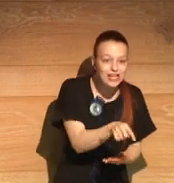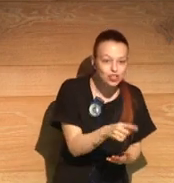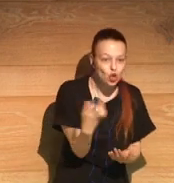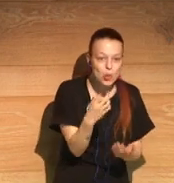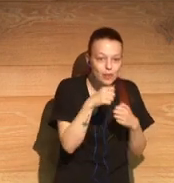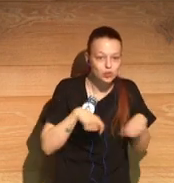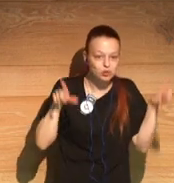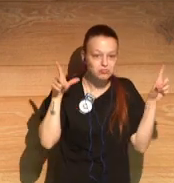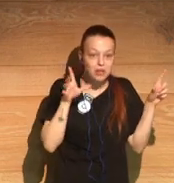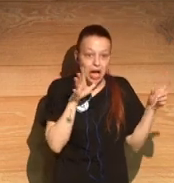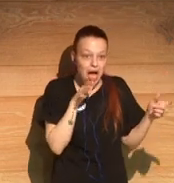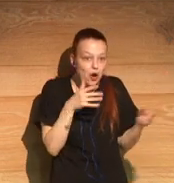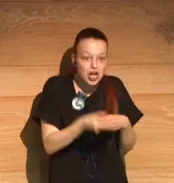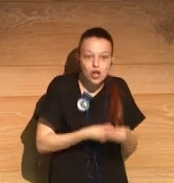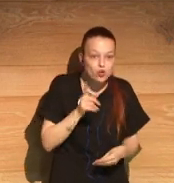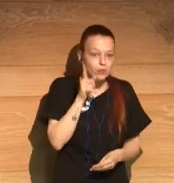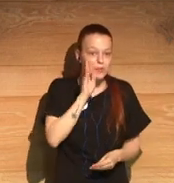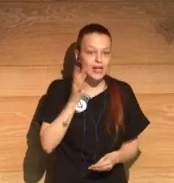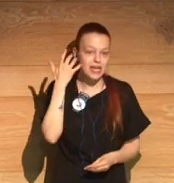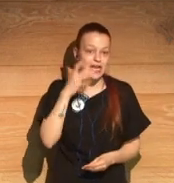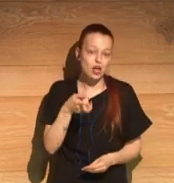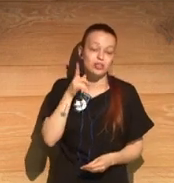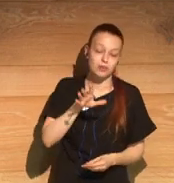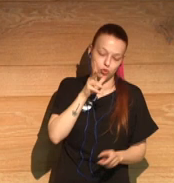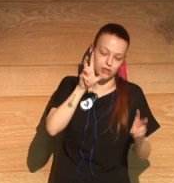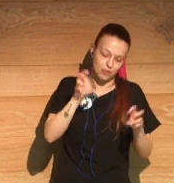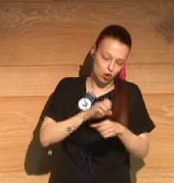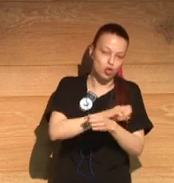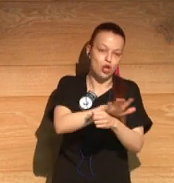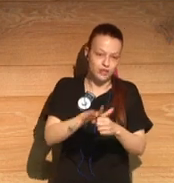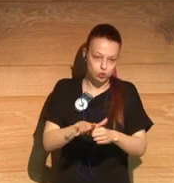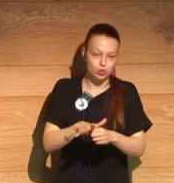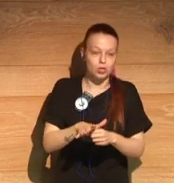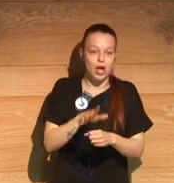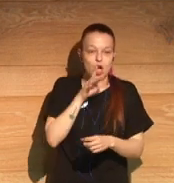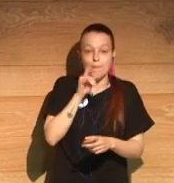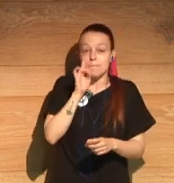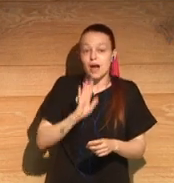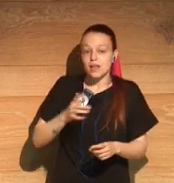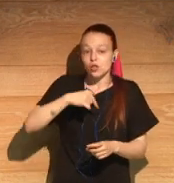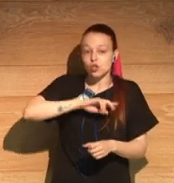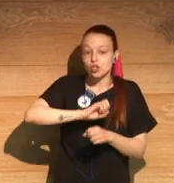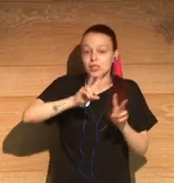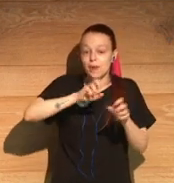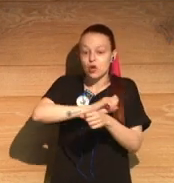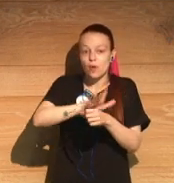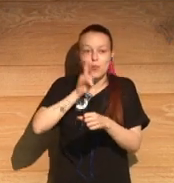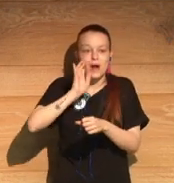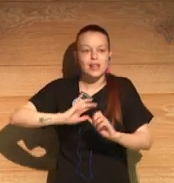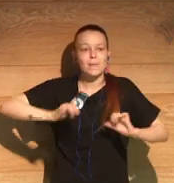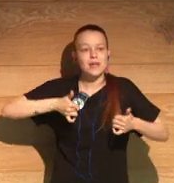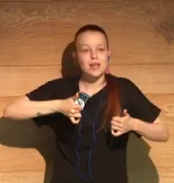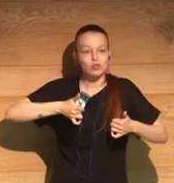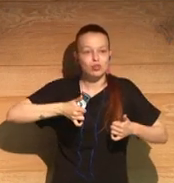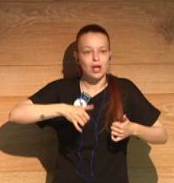the COVID pandemic, we're starting to realize that, you know, these things have happened before, and people have been